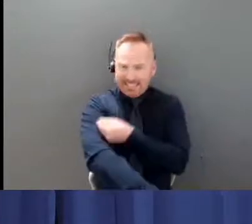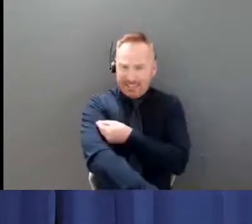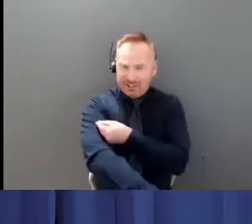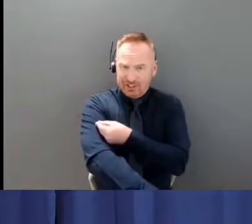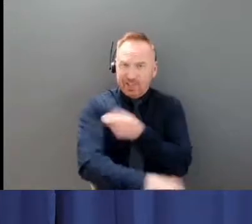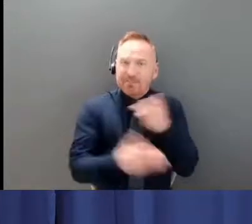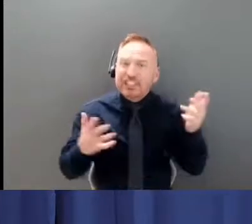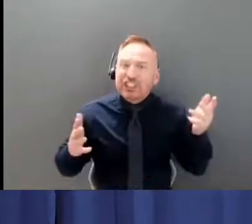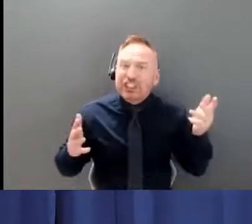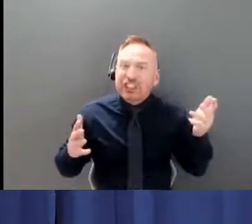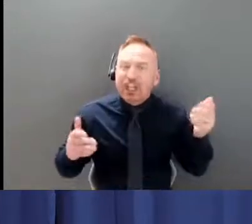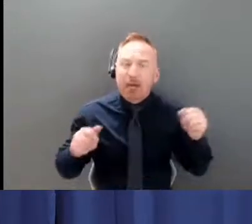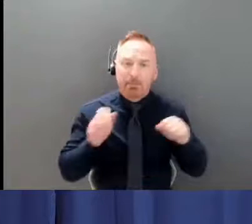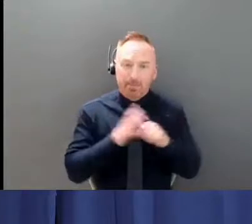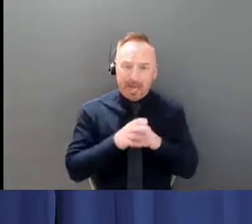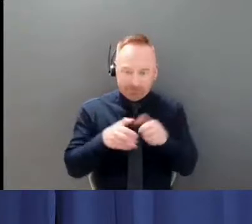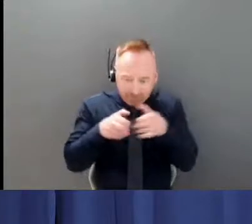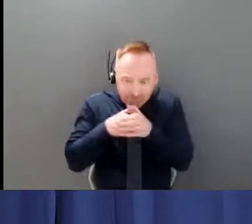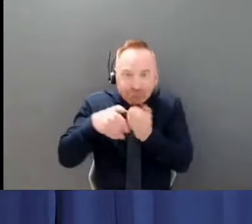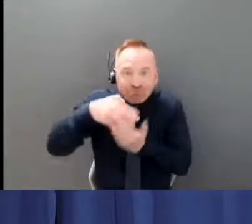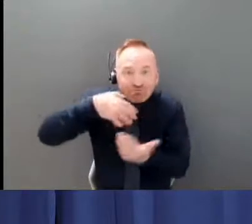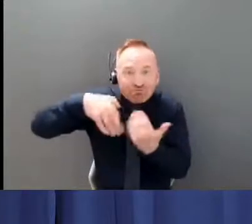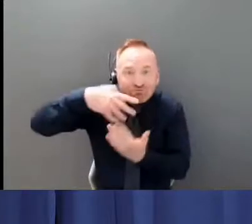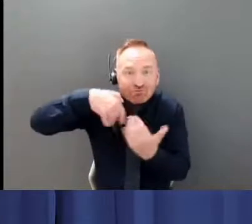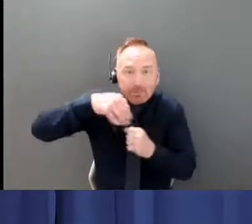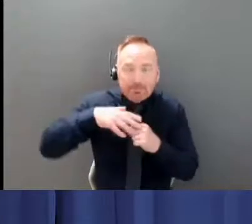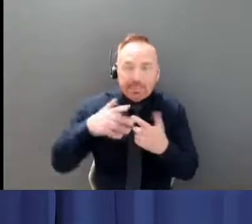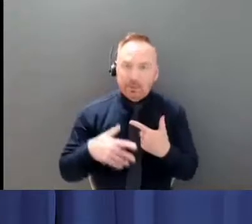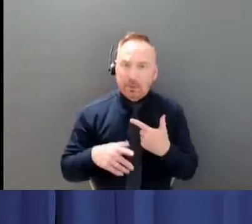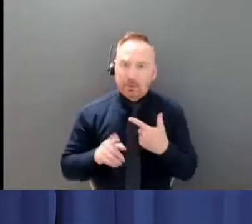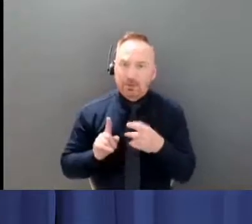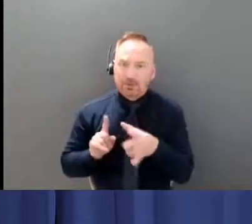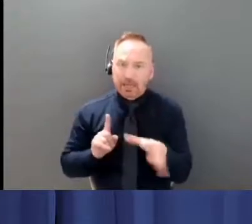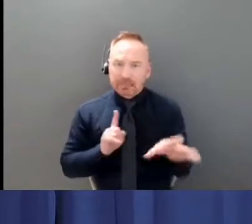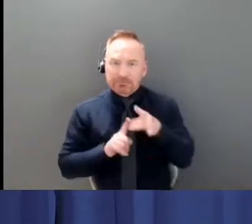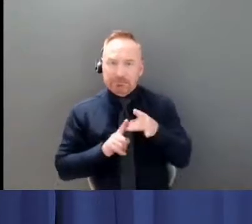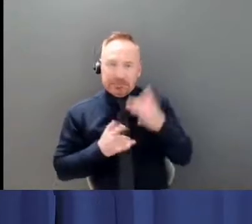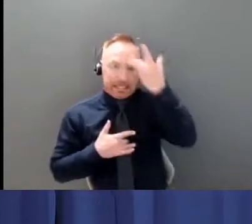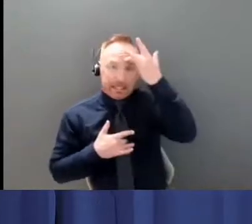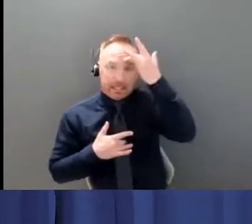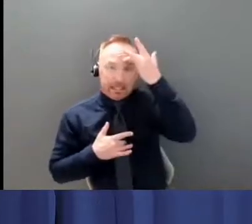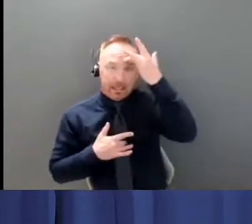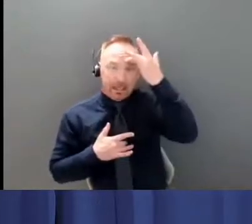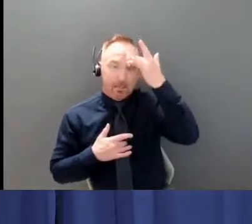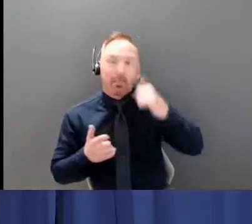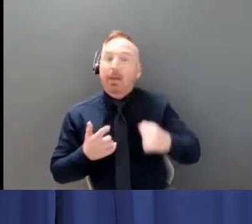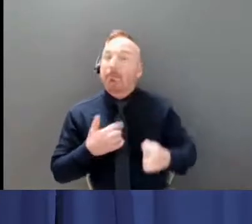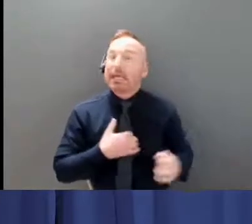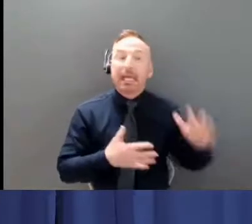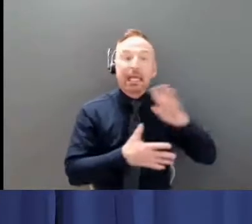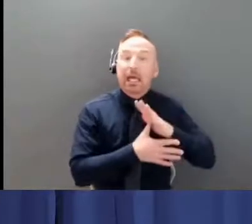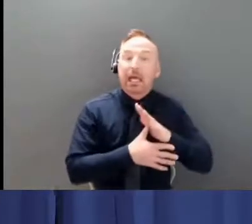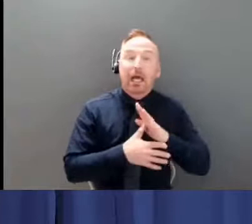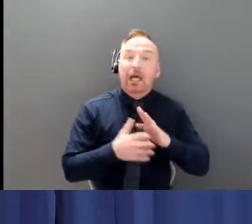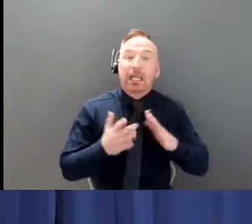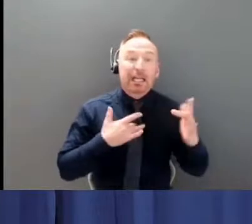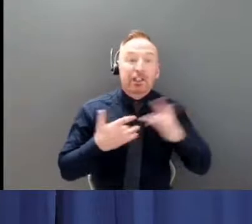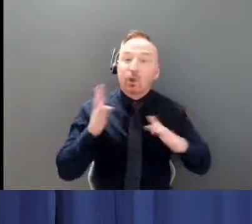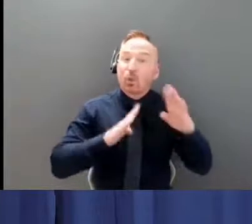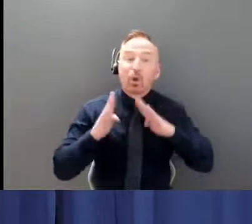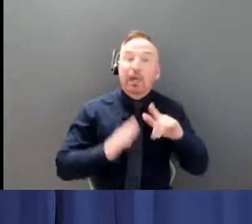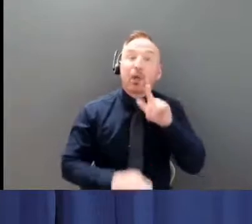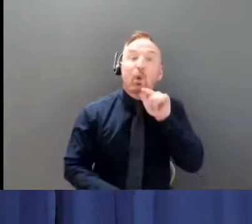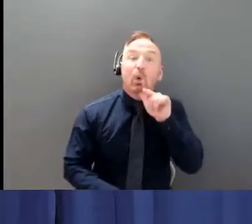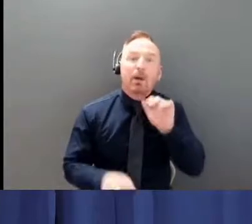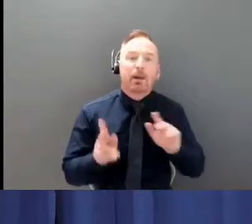it's those without full vaccine that I most worry about for the health and well-being of our